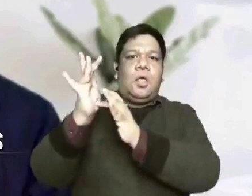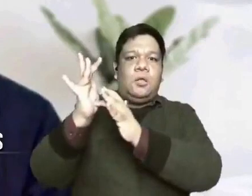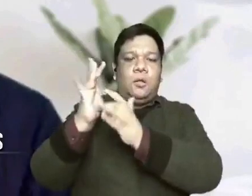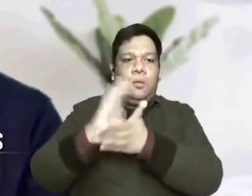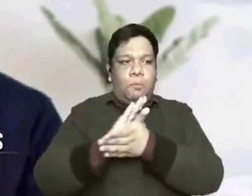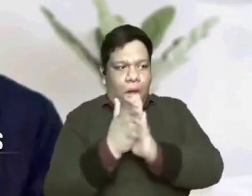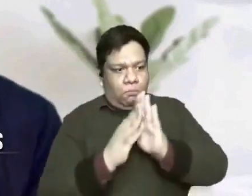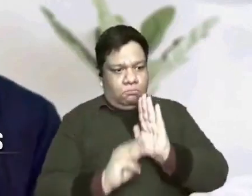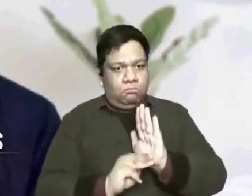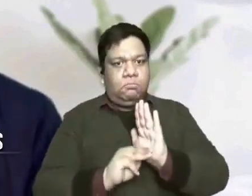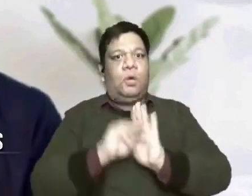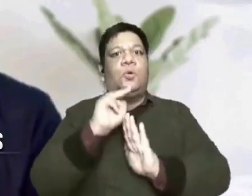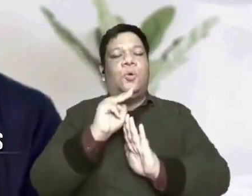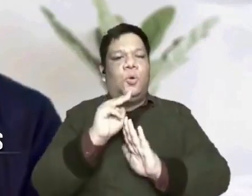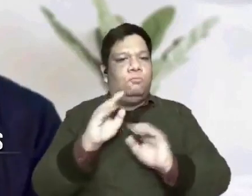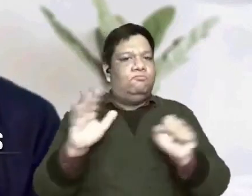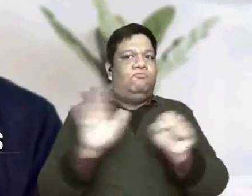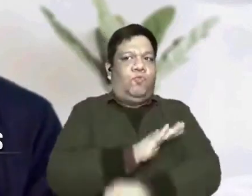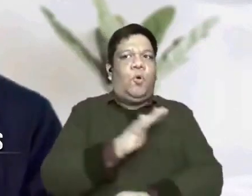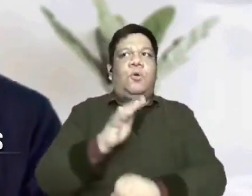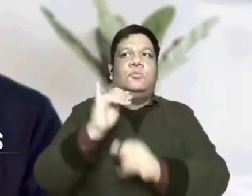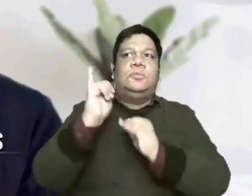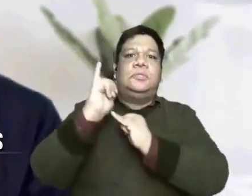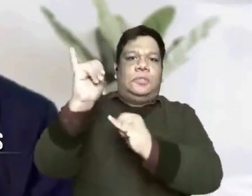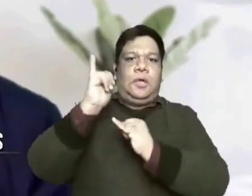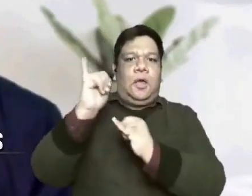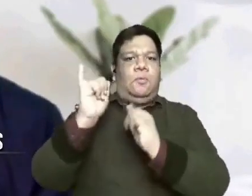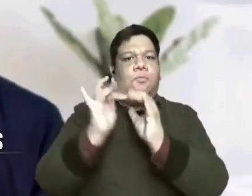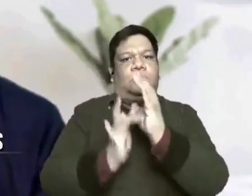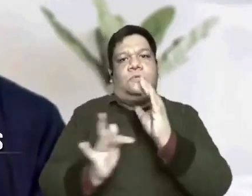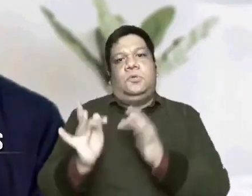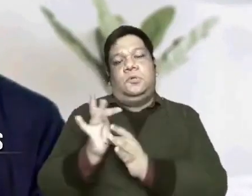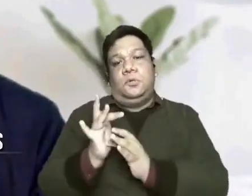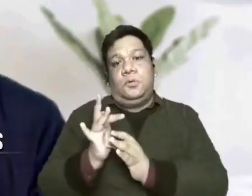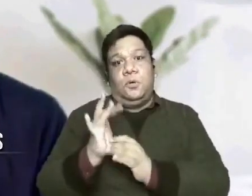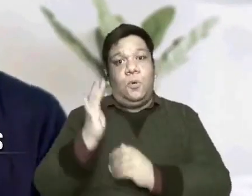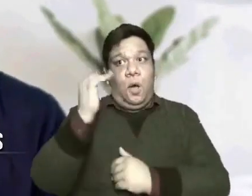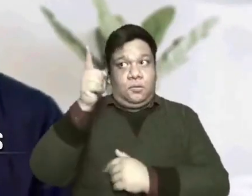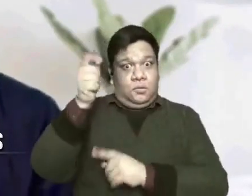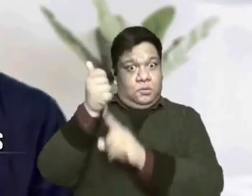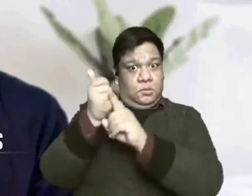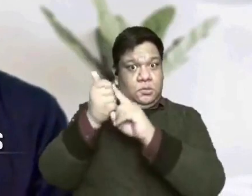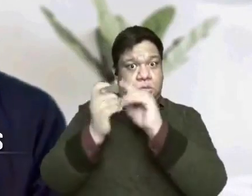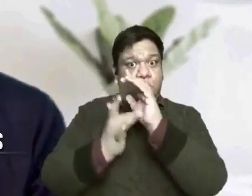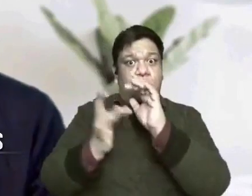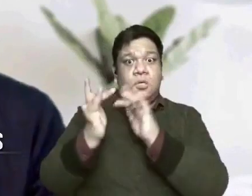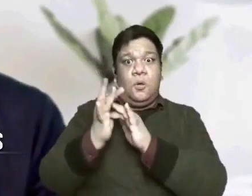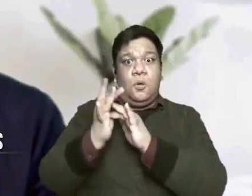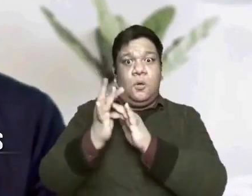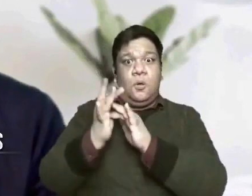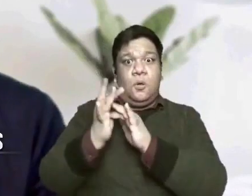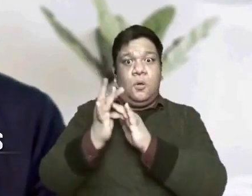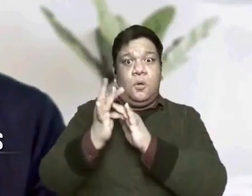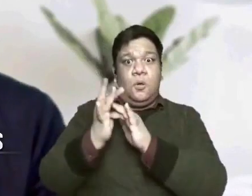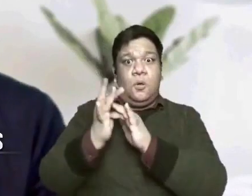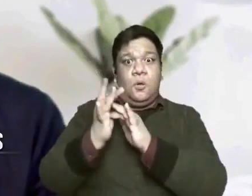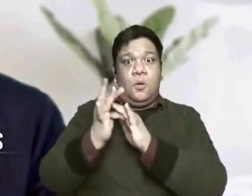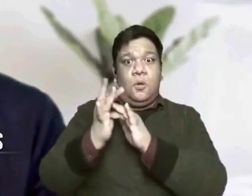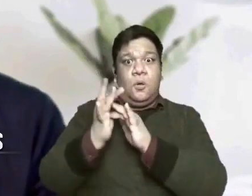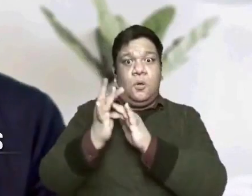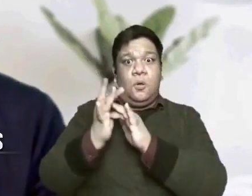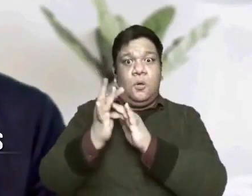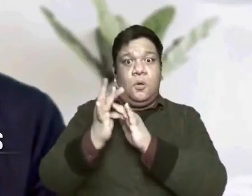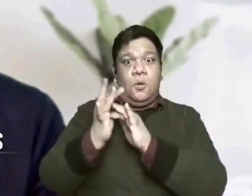mature attaining the full measure of Christ because he himself gave up all his privileges